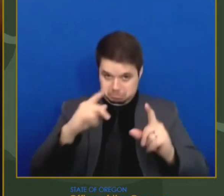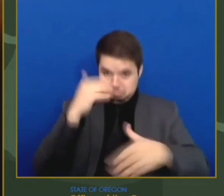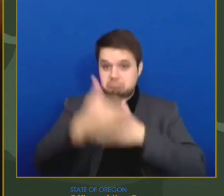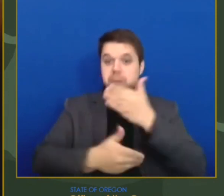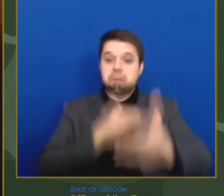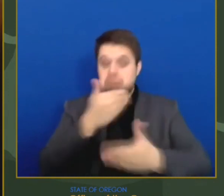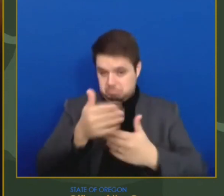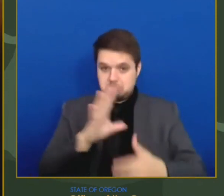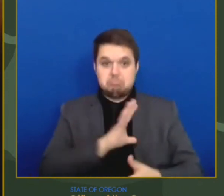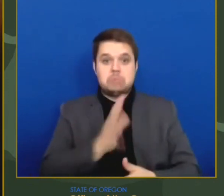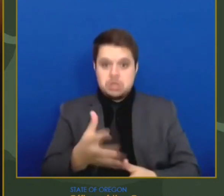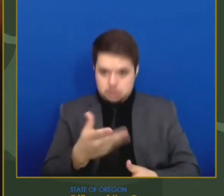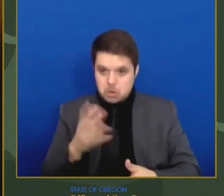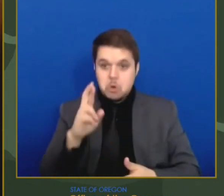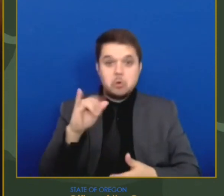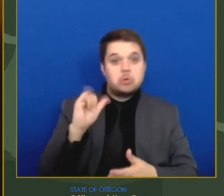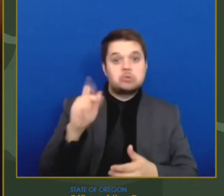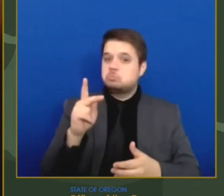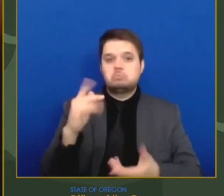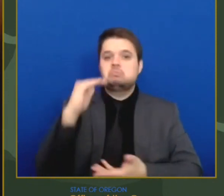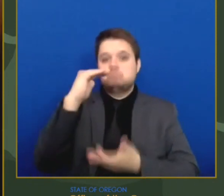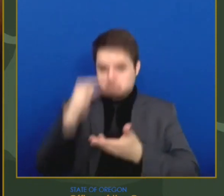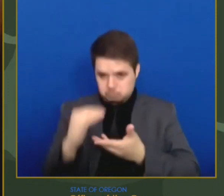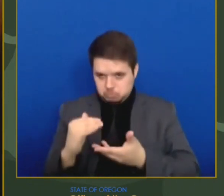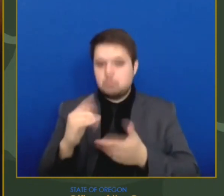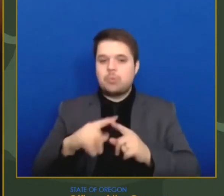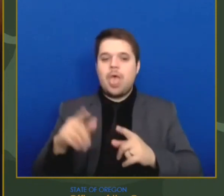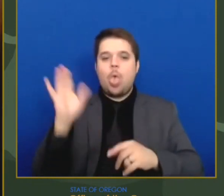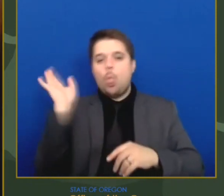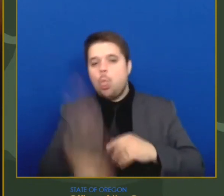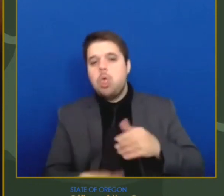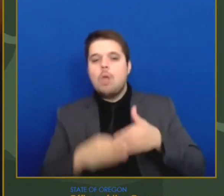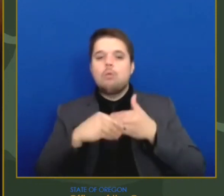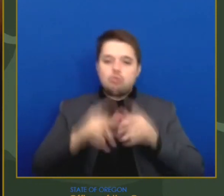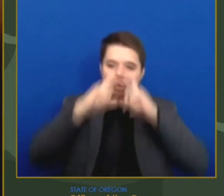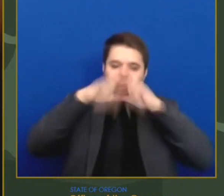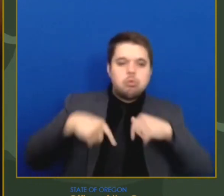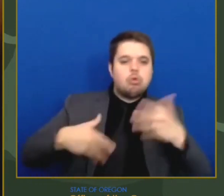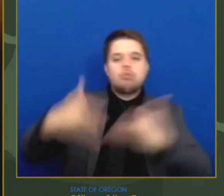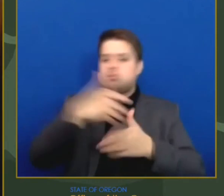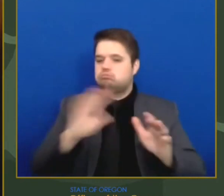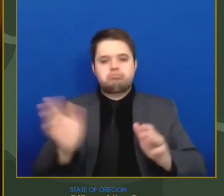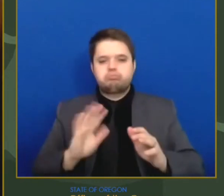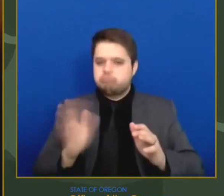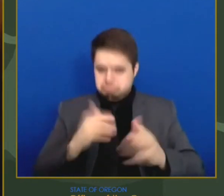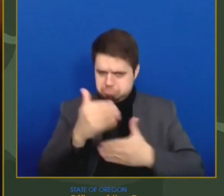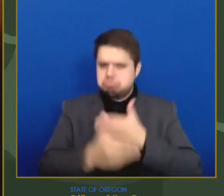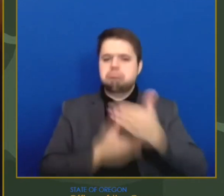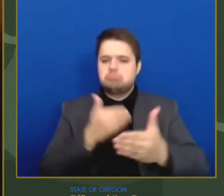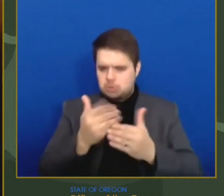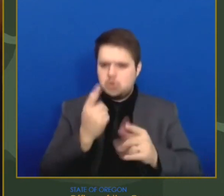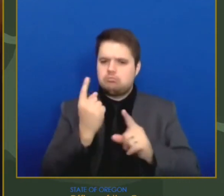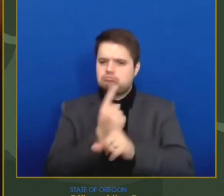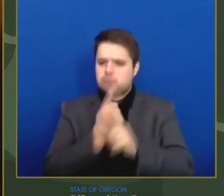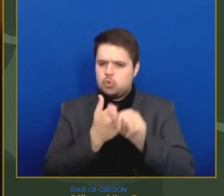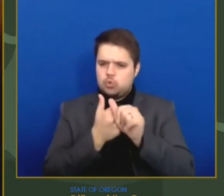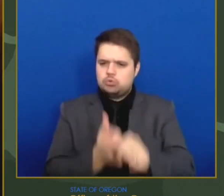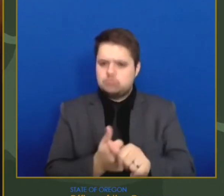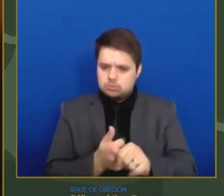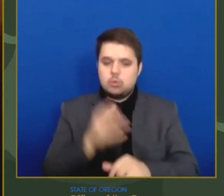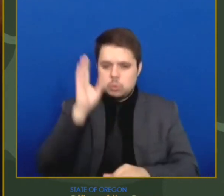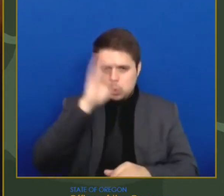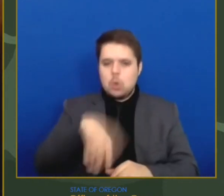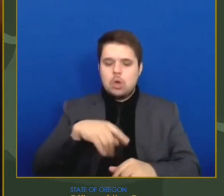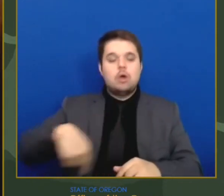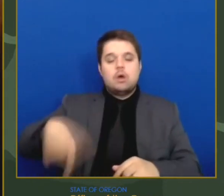I want to conclude by acknowledging the stress and anxiety this pandemic has caused all Oregonians. The emotional strain from not